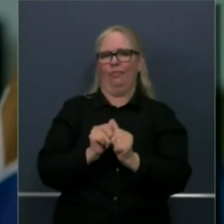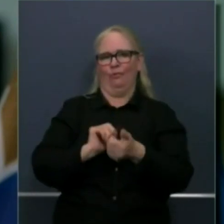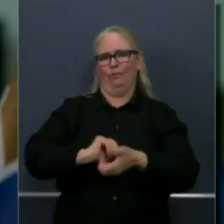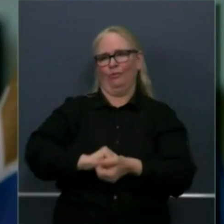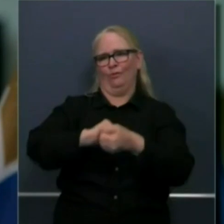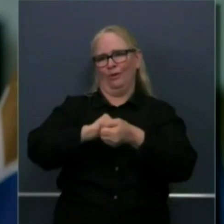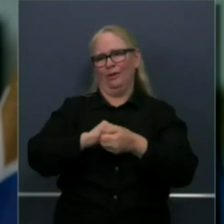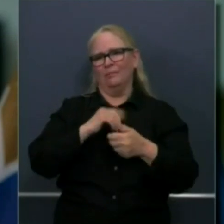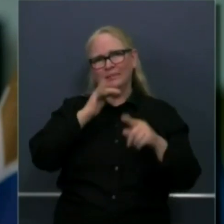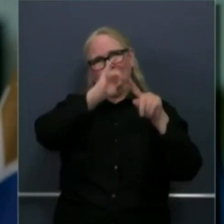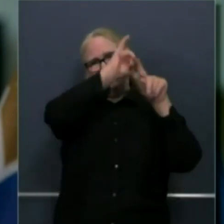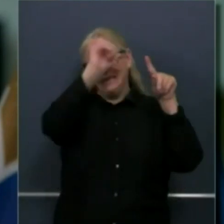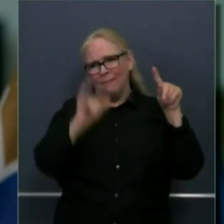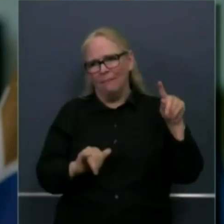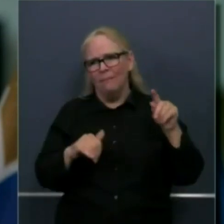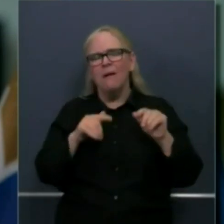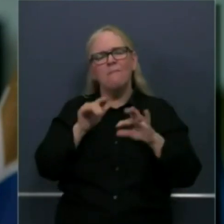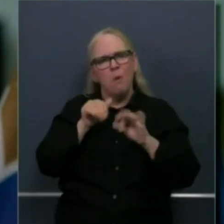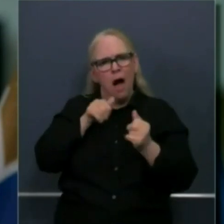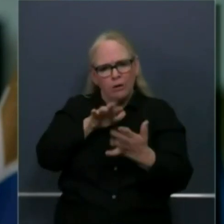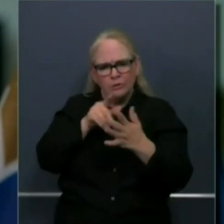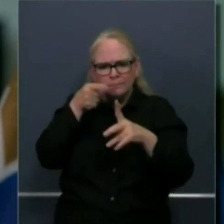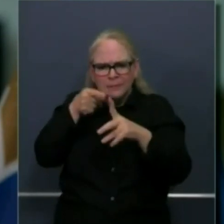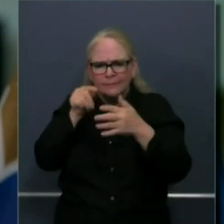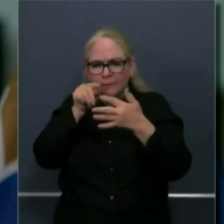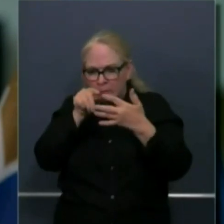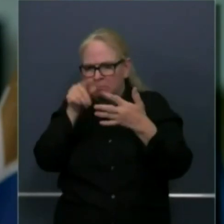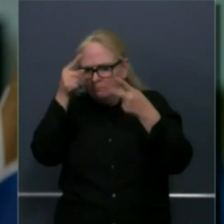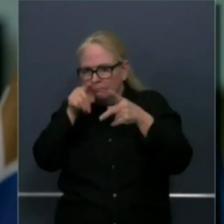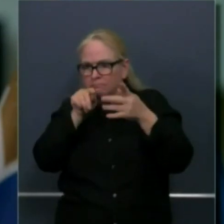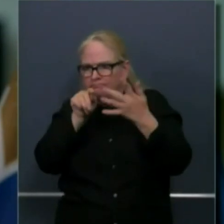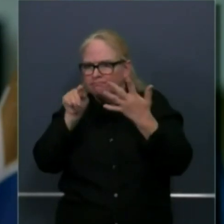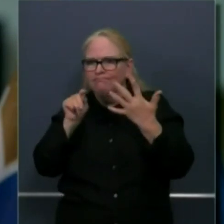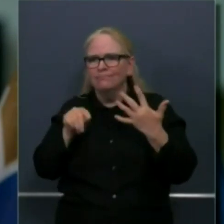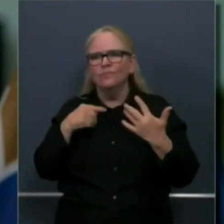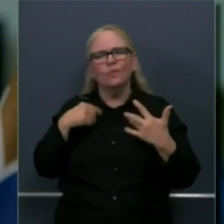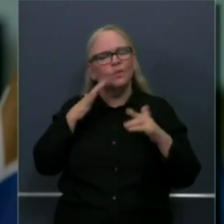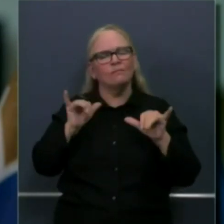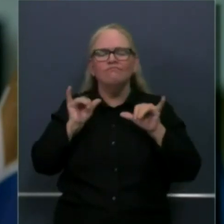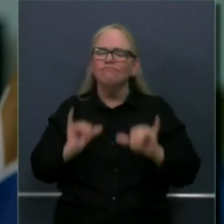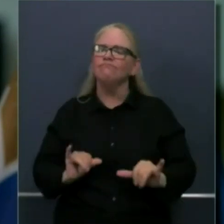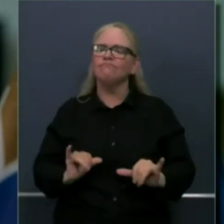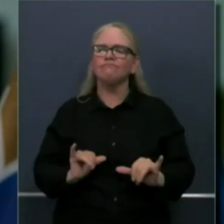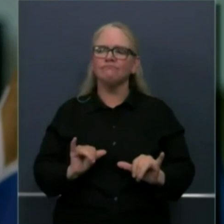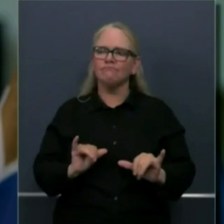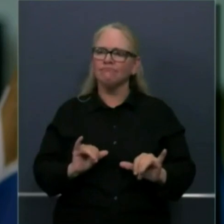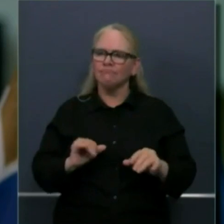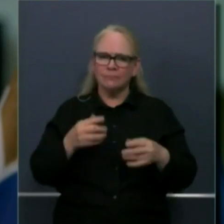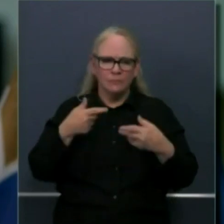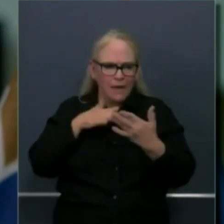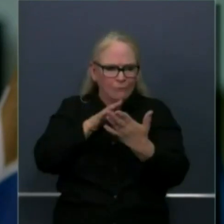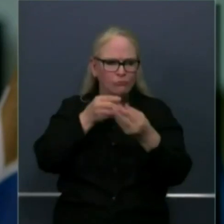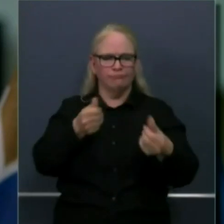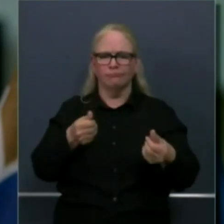uh those issues and uh and we'll be doing sort of the extent possible again possible on the basis again of public health